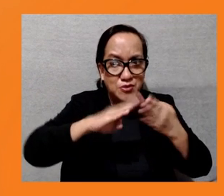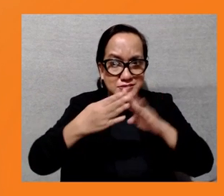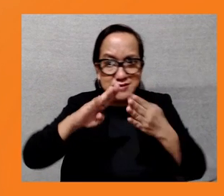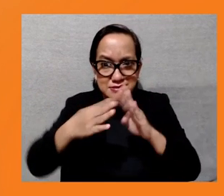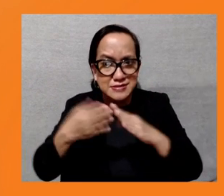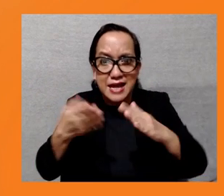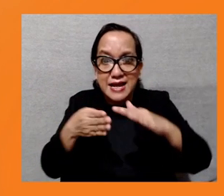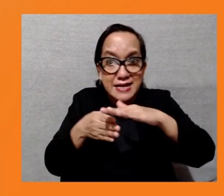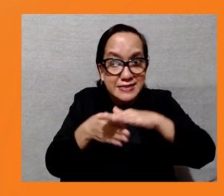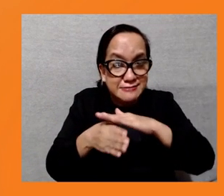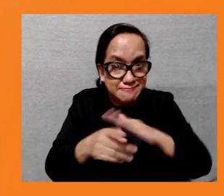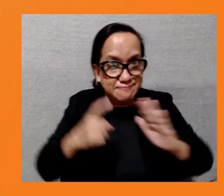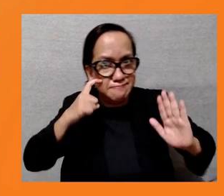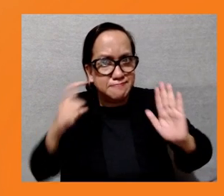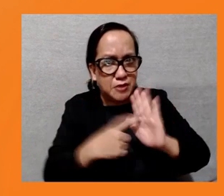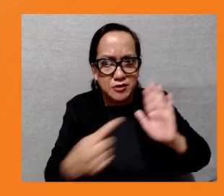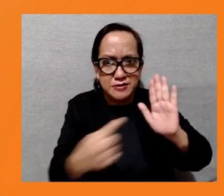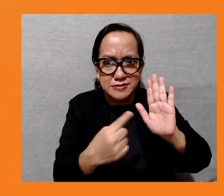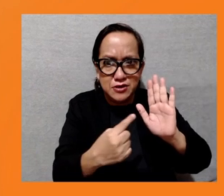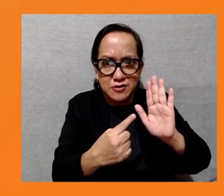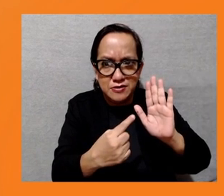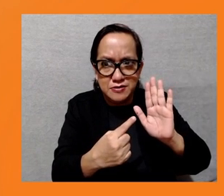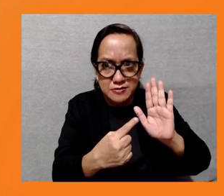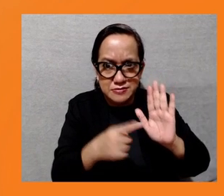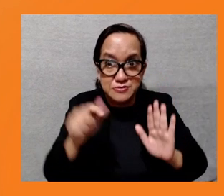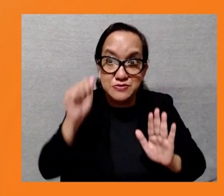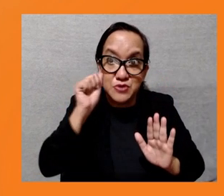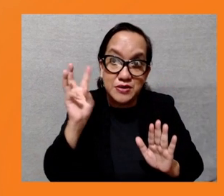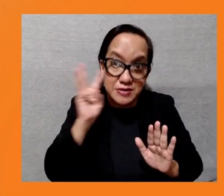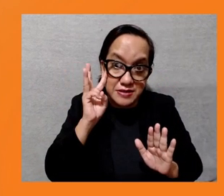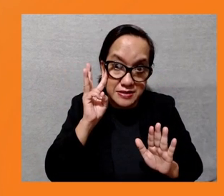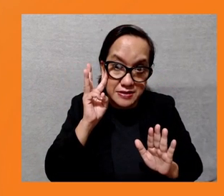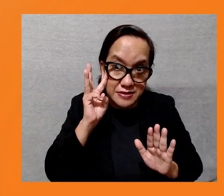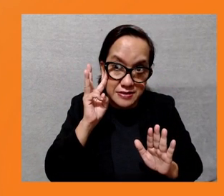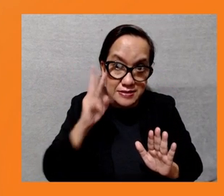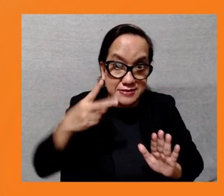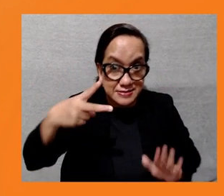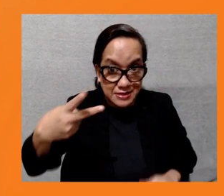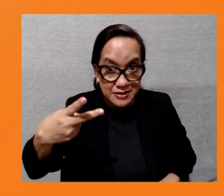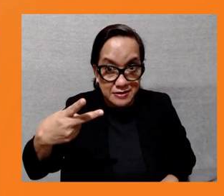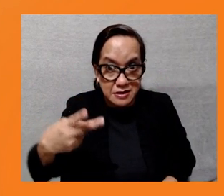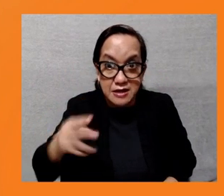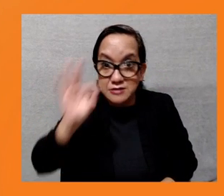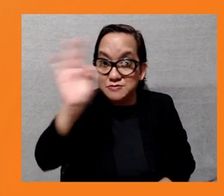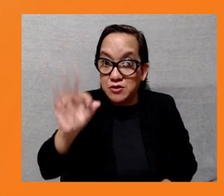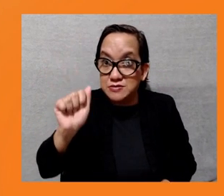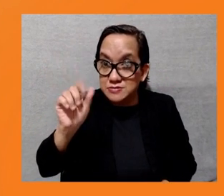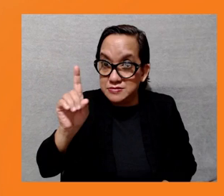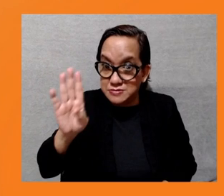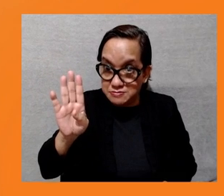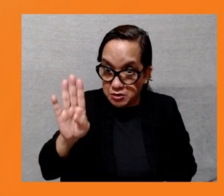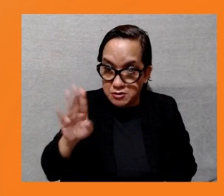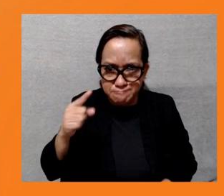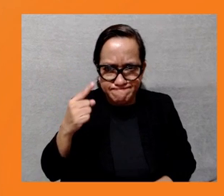community? On a similar note, the next question is, is ADB already considering how the accountability mechanism will be